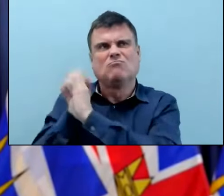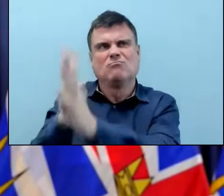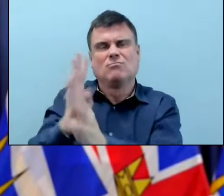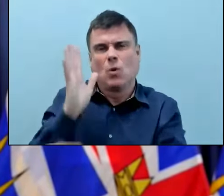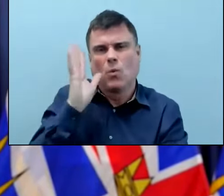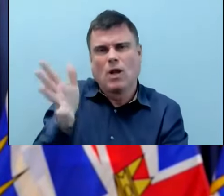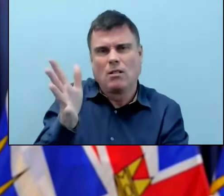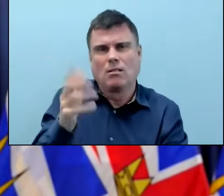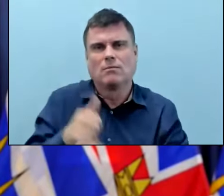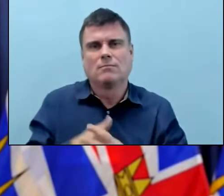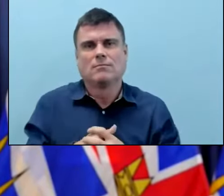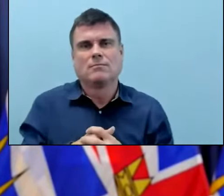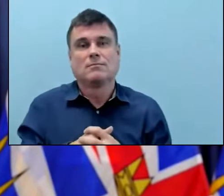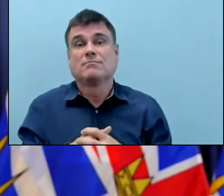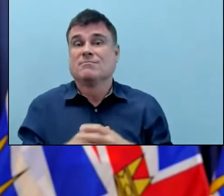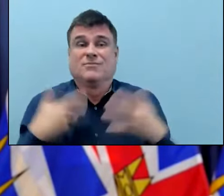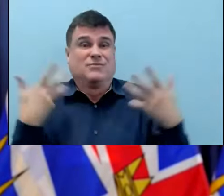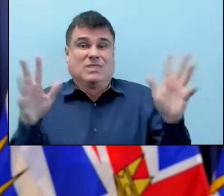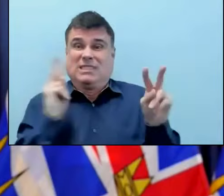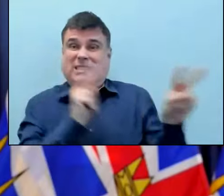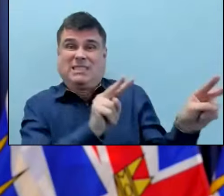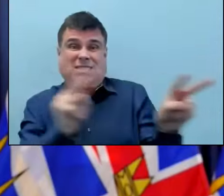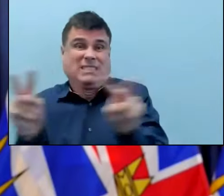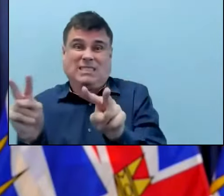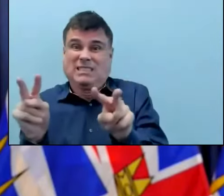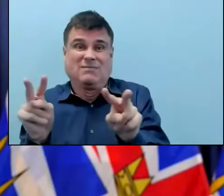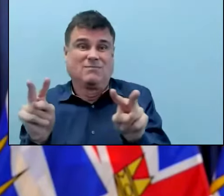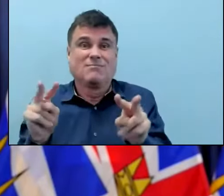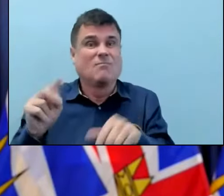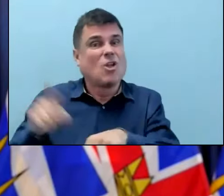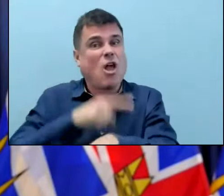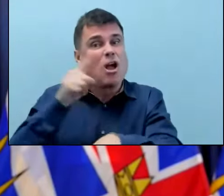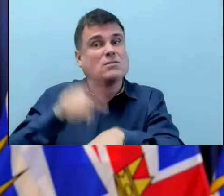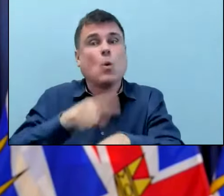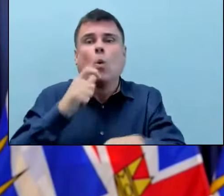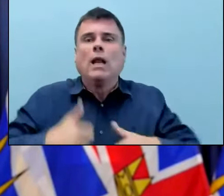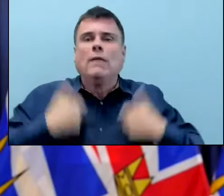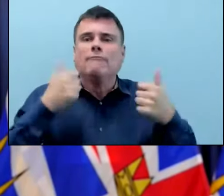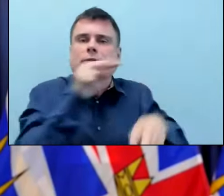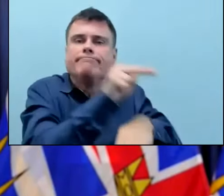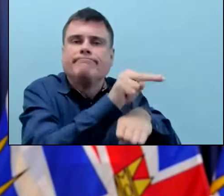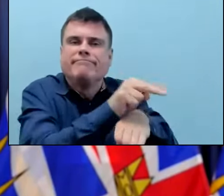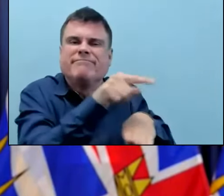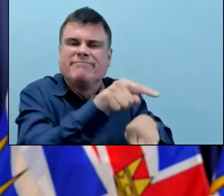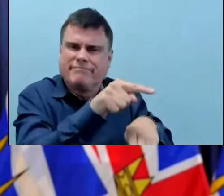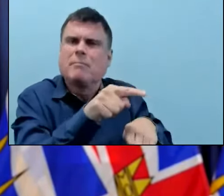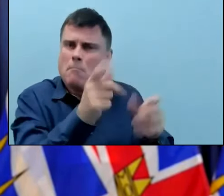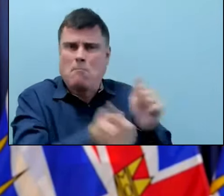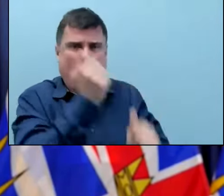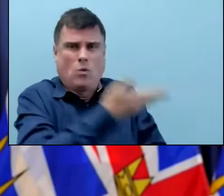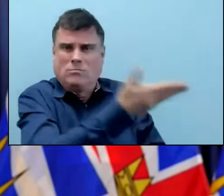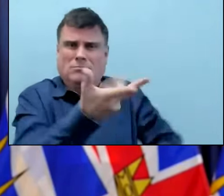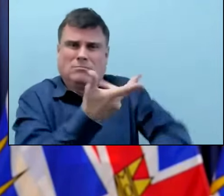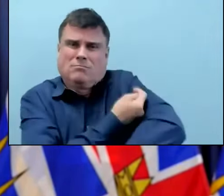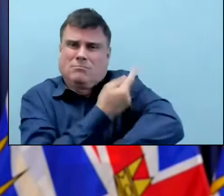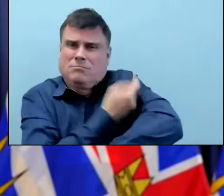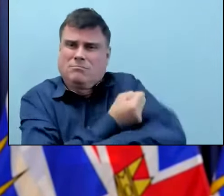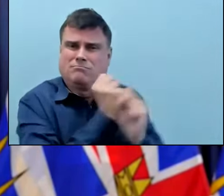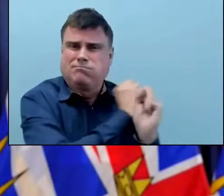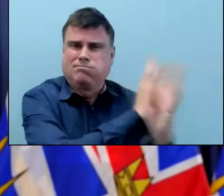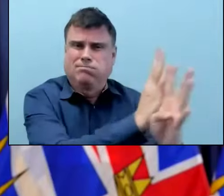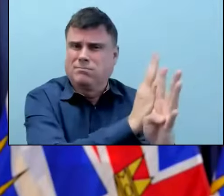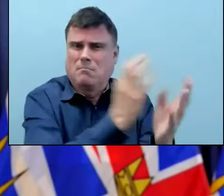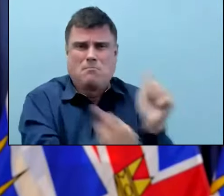uptake as well in long-term care which we expect to see again in the month of April as we go through both the